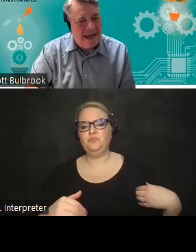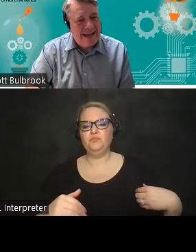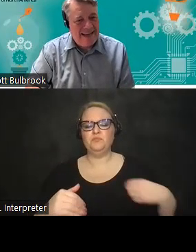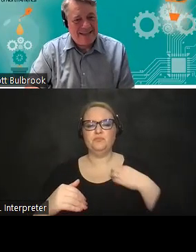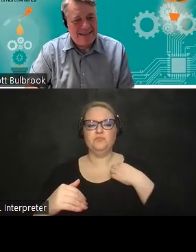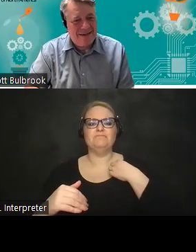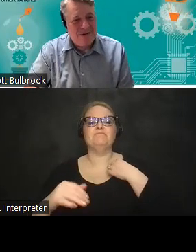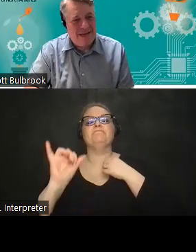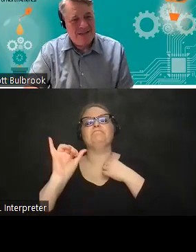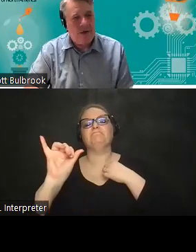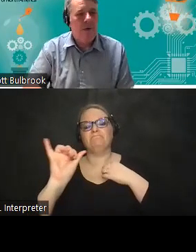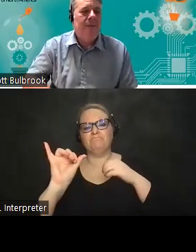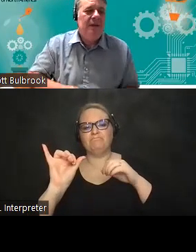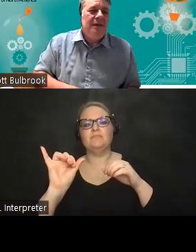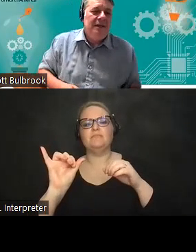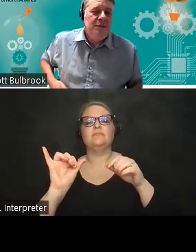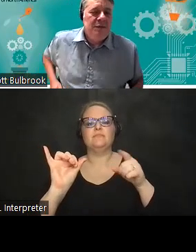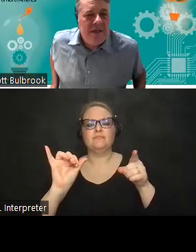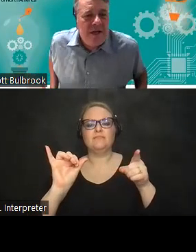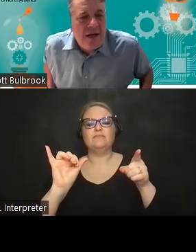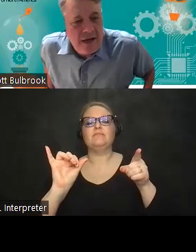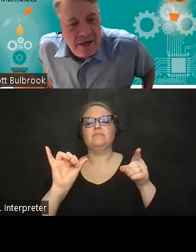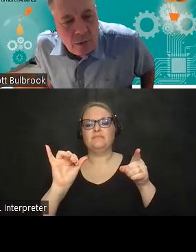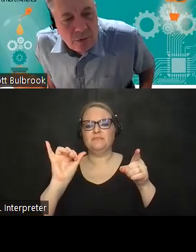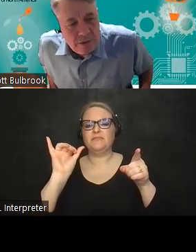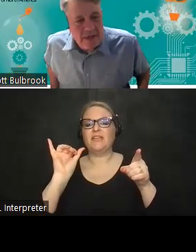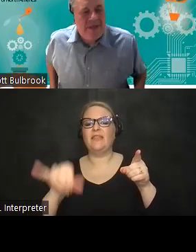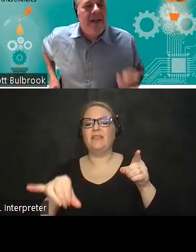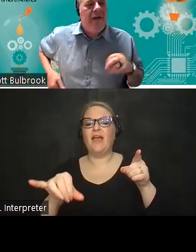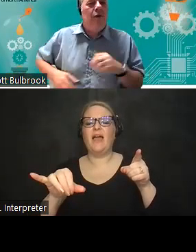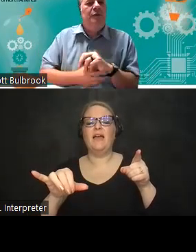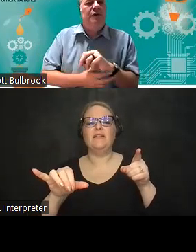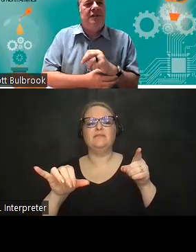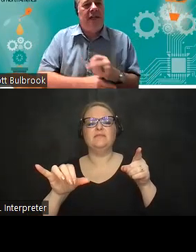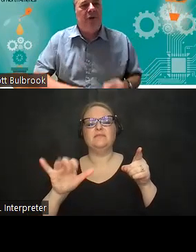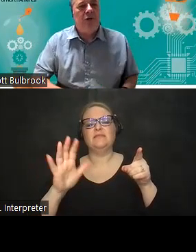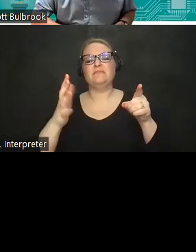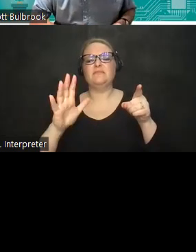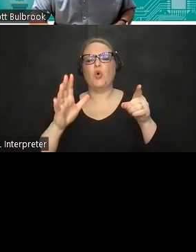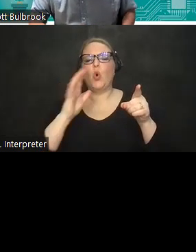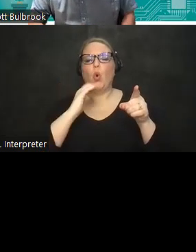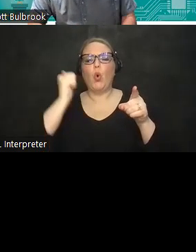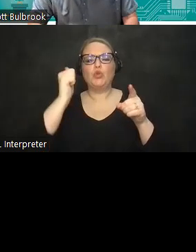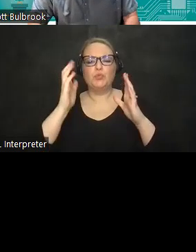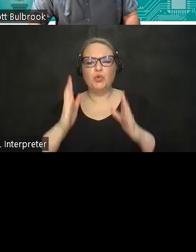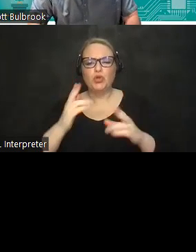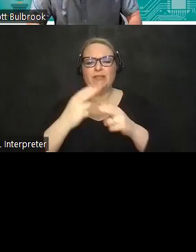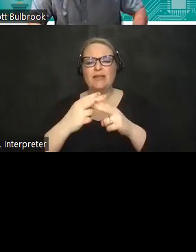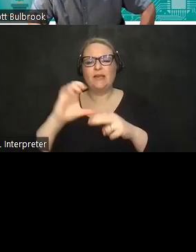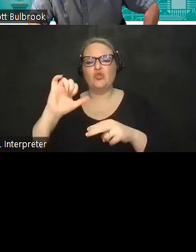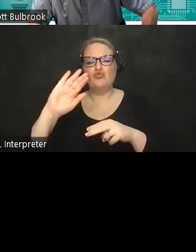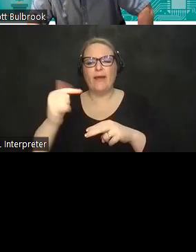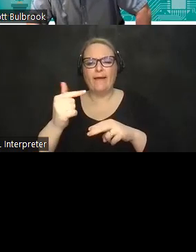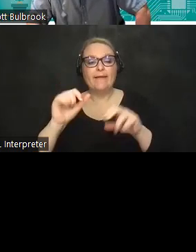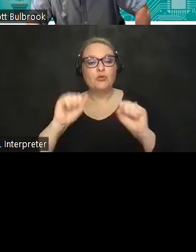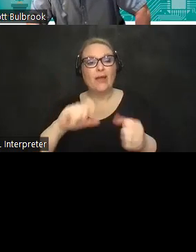uh yes okay so this was a an old uh slightly older person named krip and you can see it's